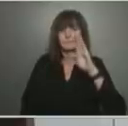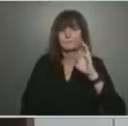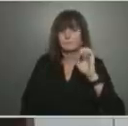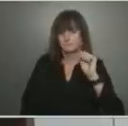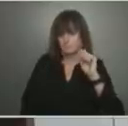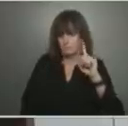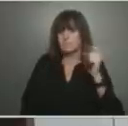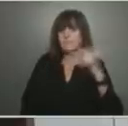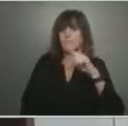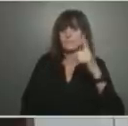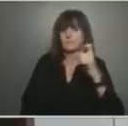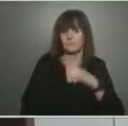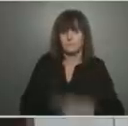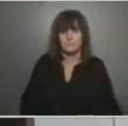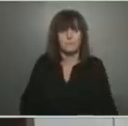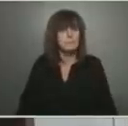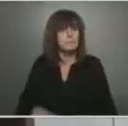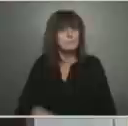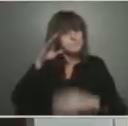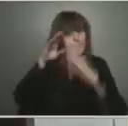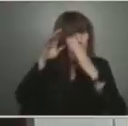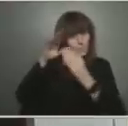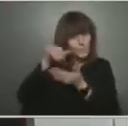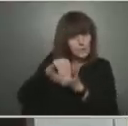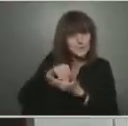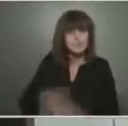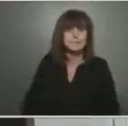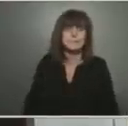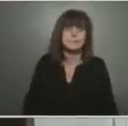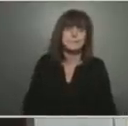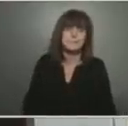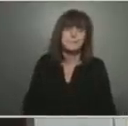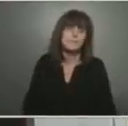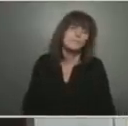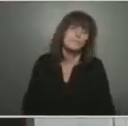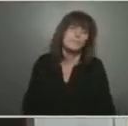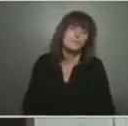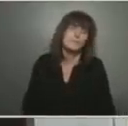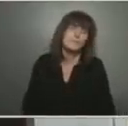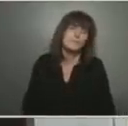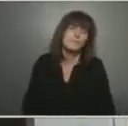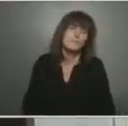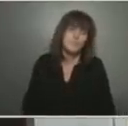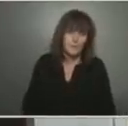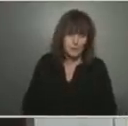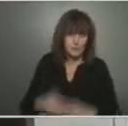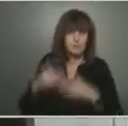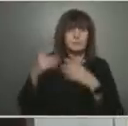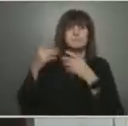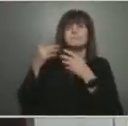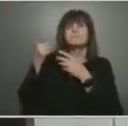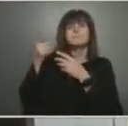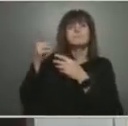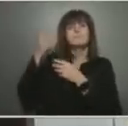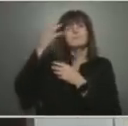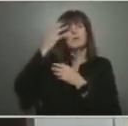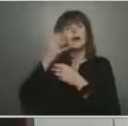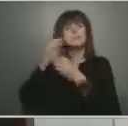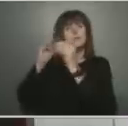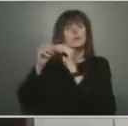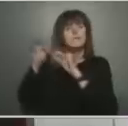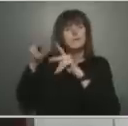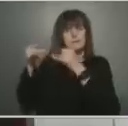pointed to the number of hospitalizations that are still on a rise, even though it is a slower one.